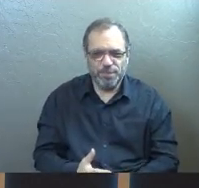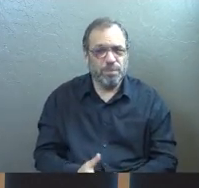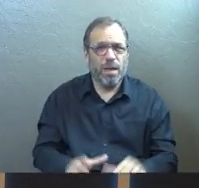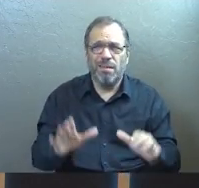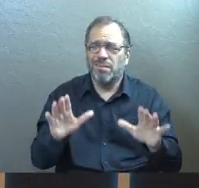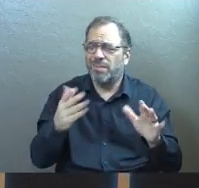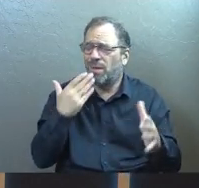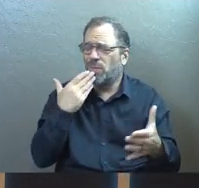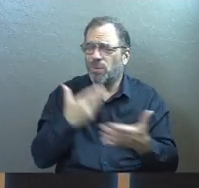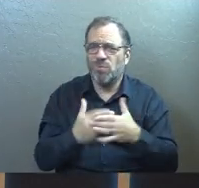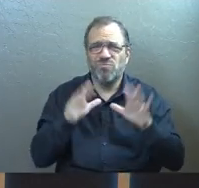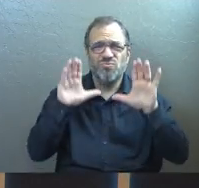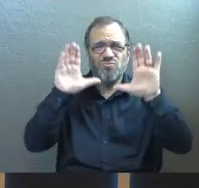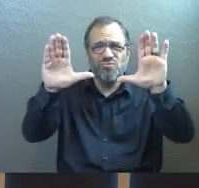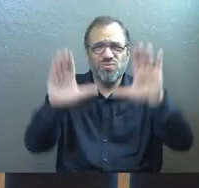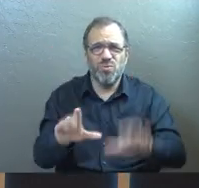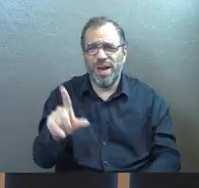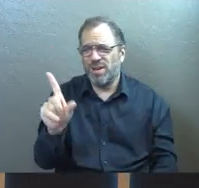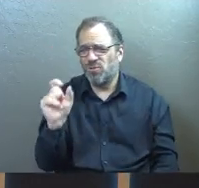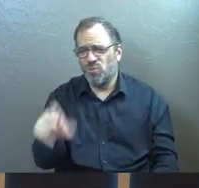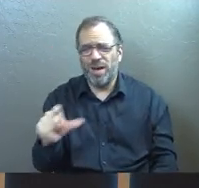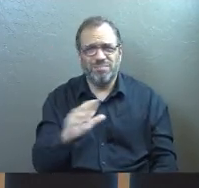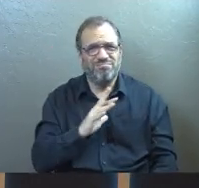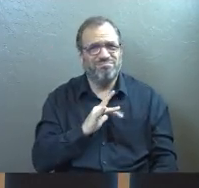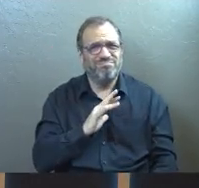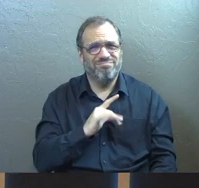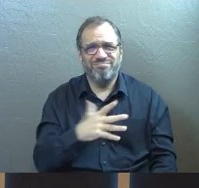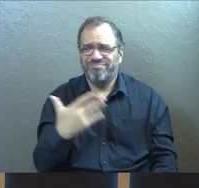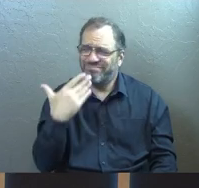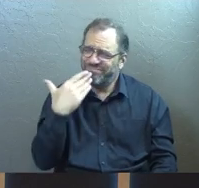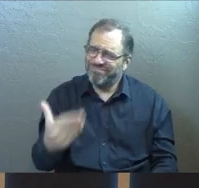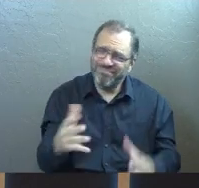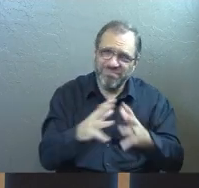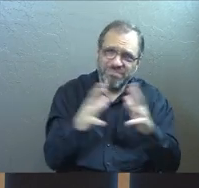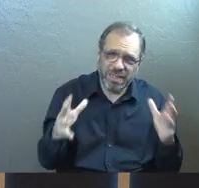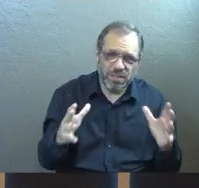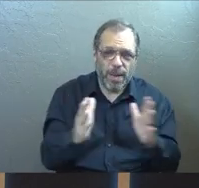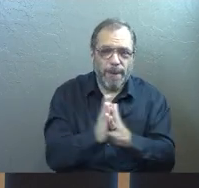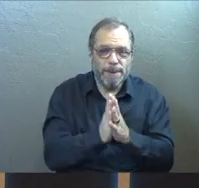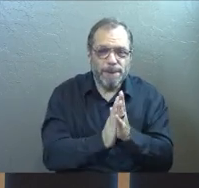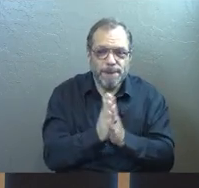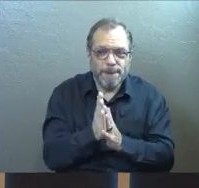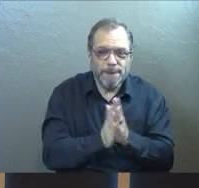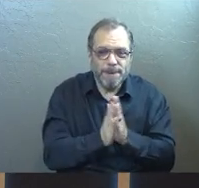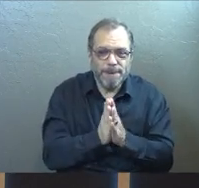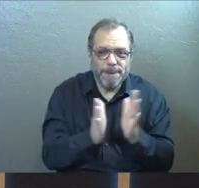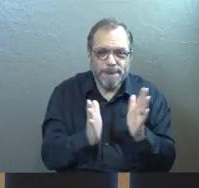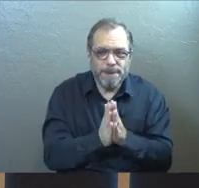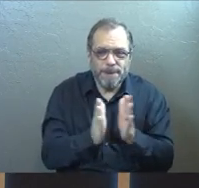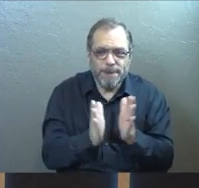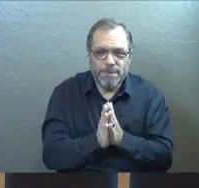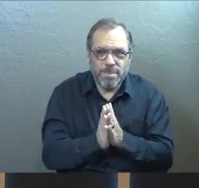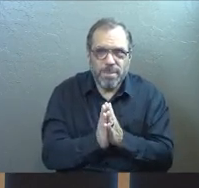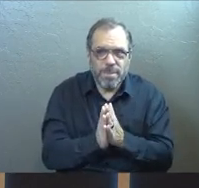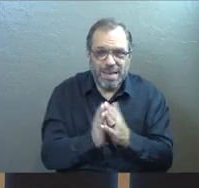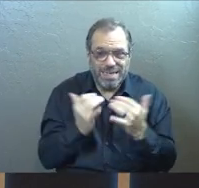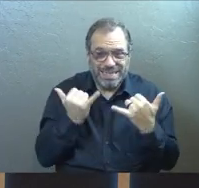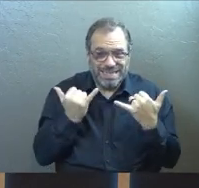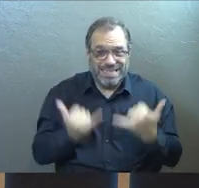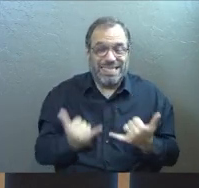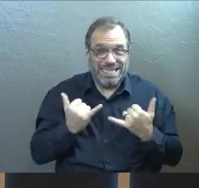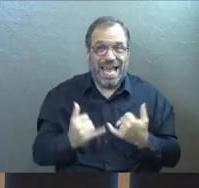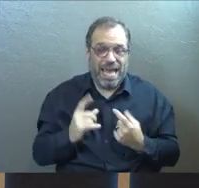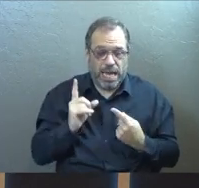there are great questions, though. You guys did amazing on that. Thank you so much. But the one that we're going to do